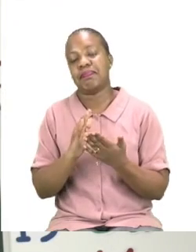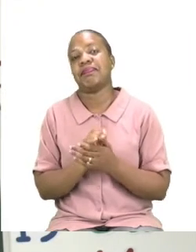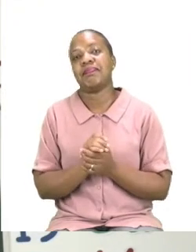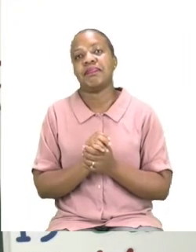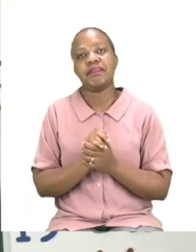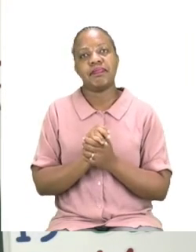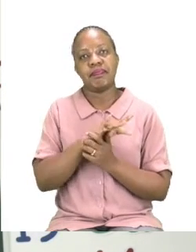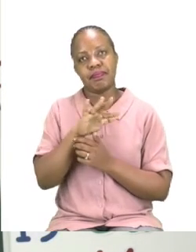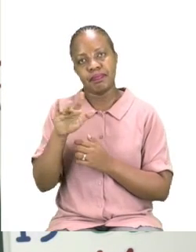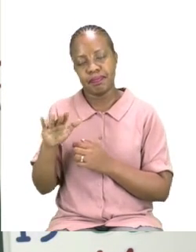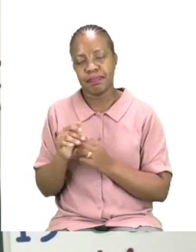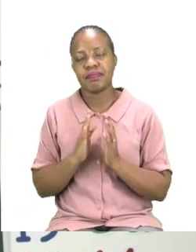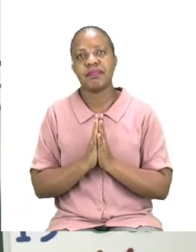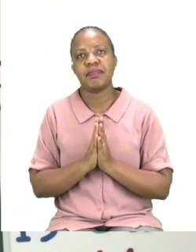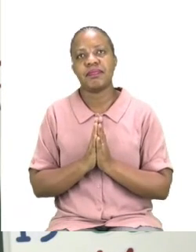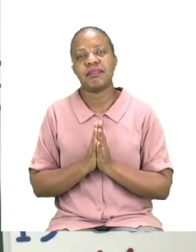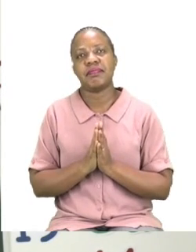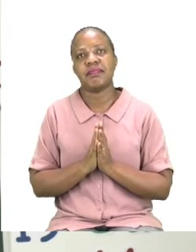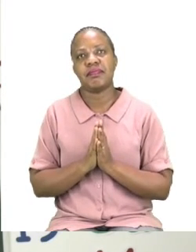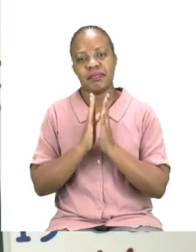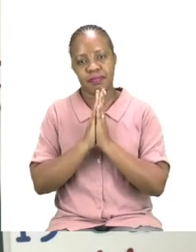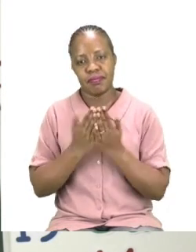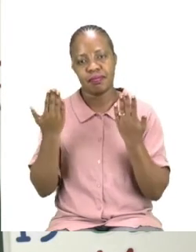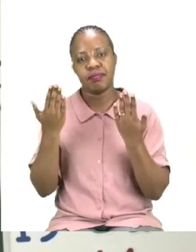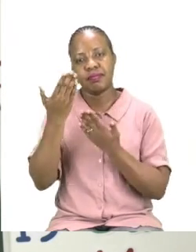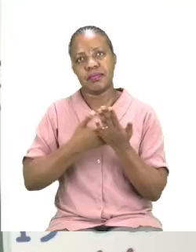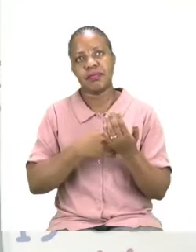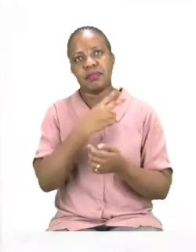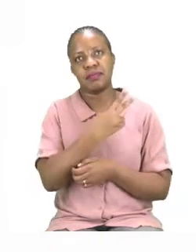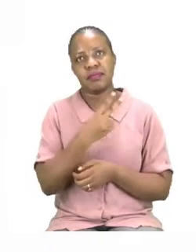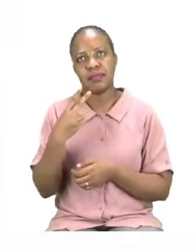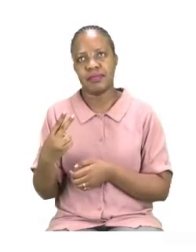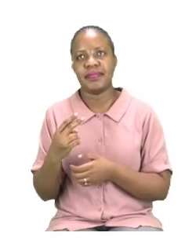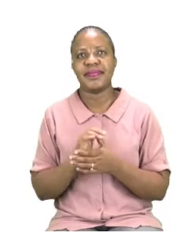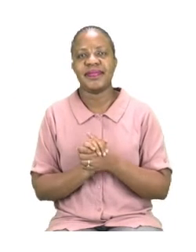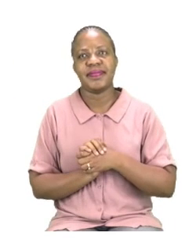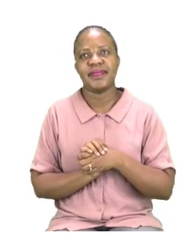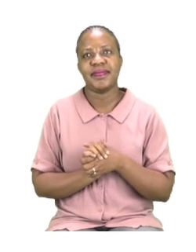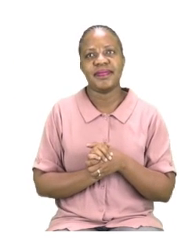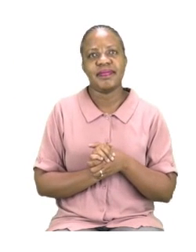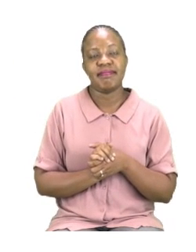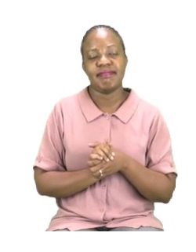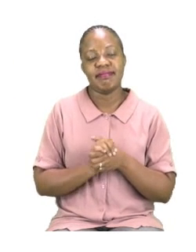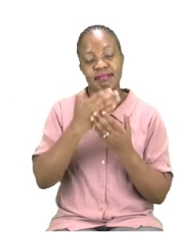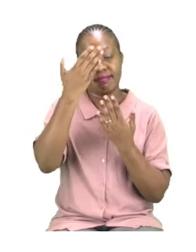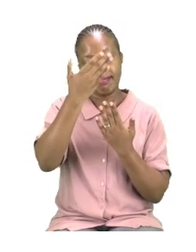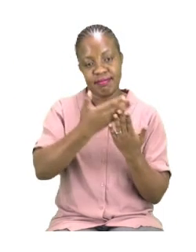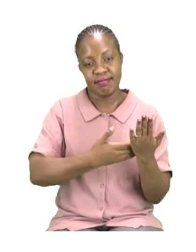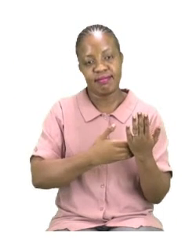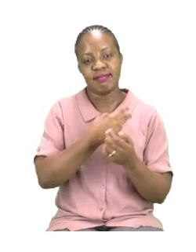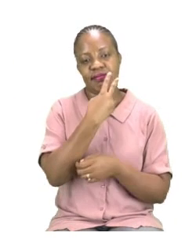And let's now turn to page 22. On page 22,